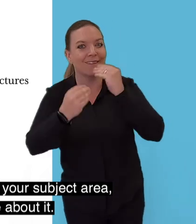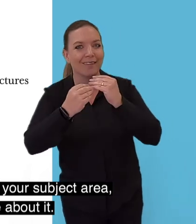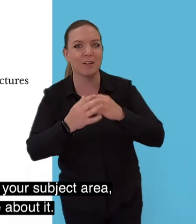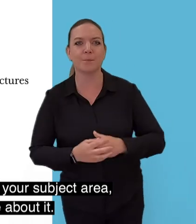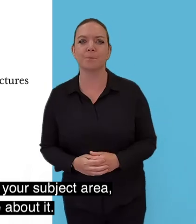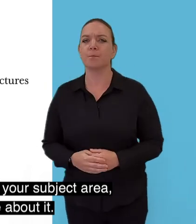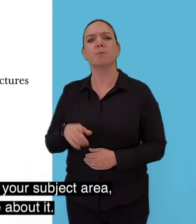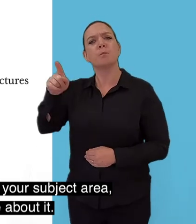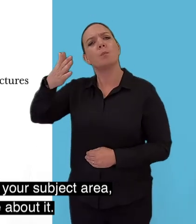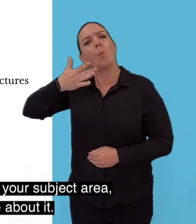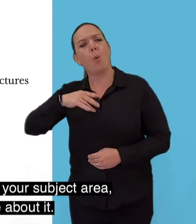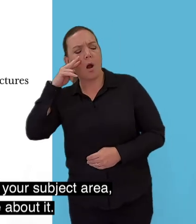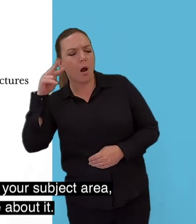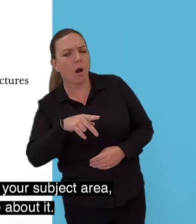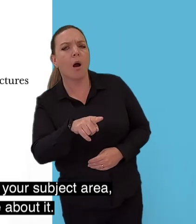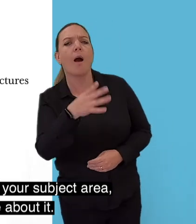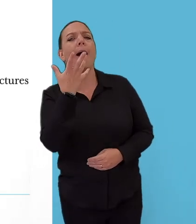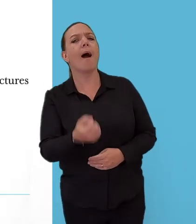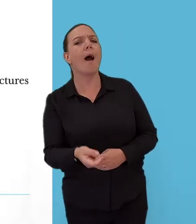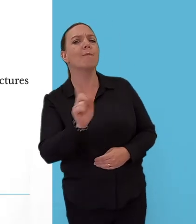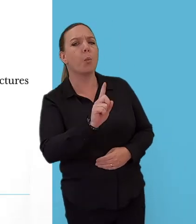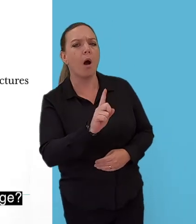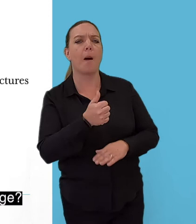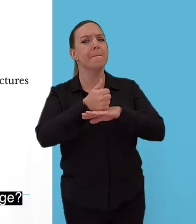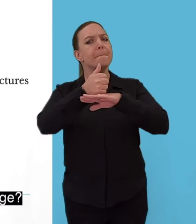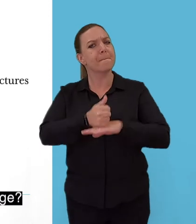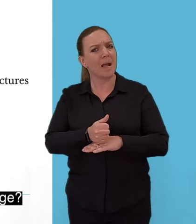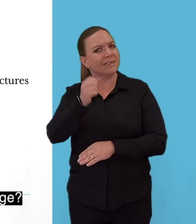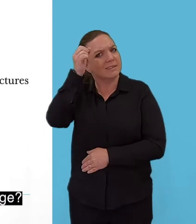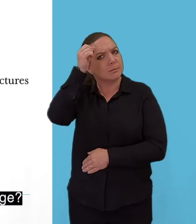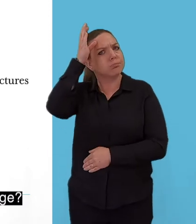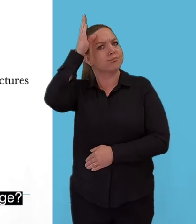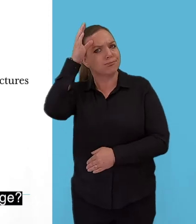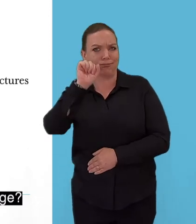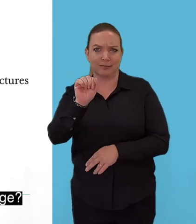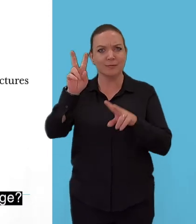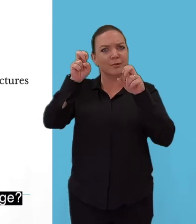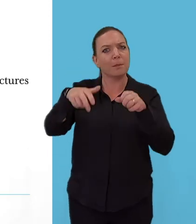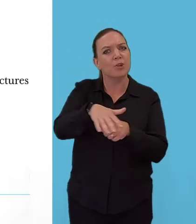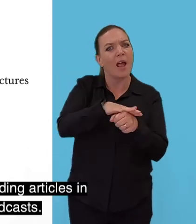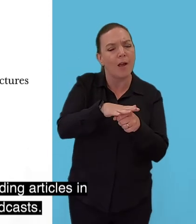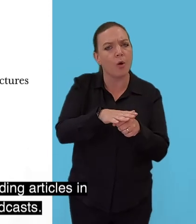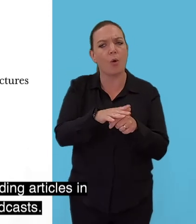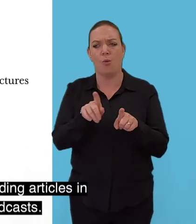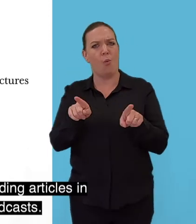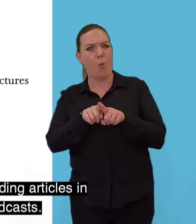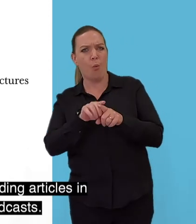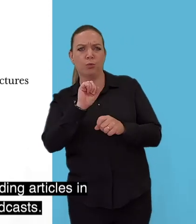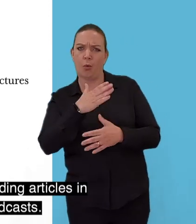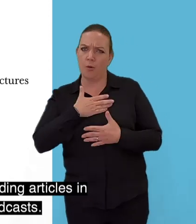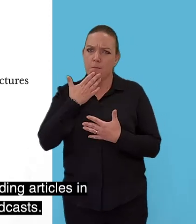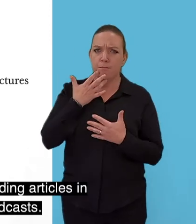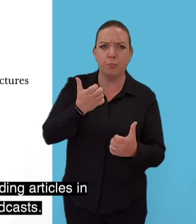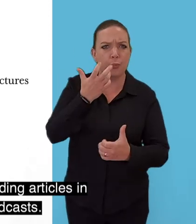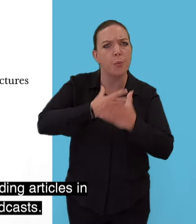combined with a passion to learn more about it. So how can you get that knowledge? There are